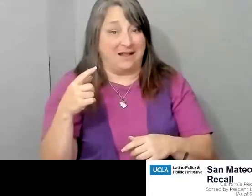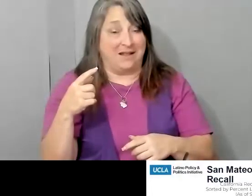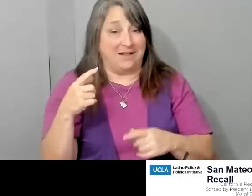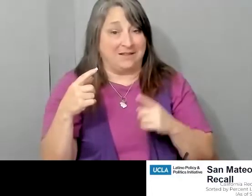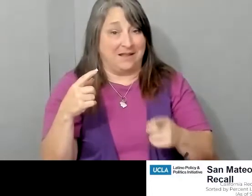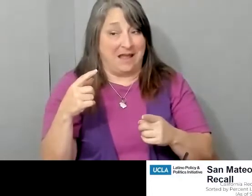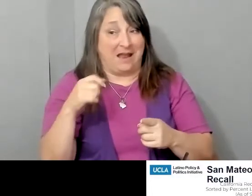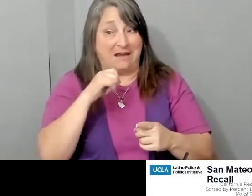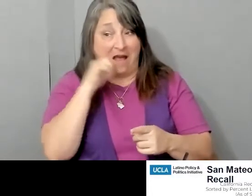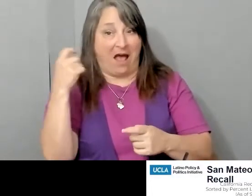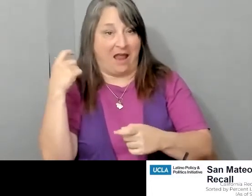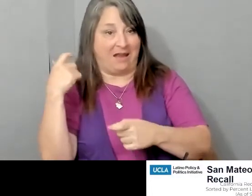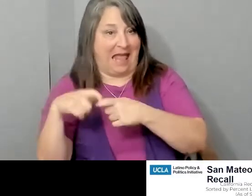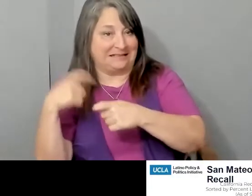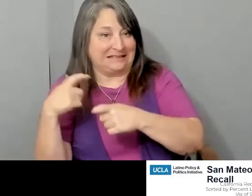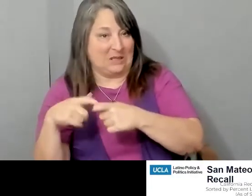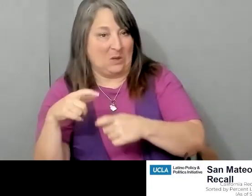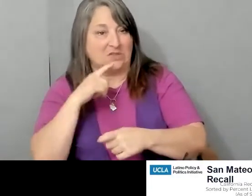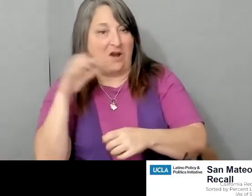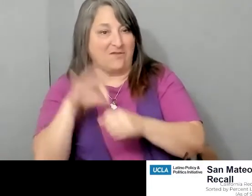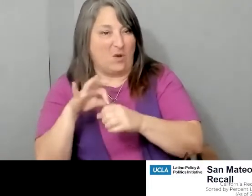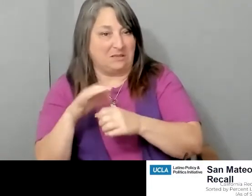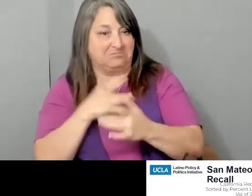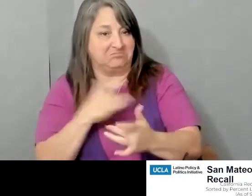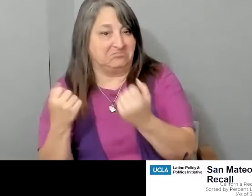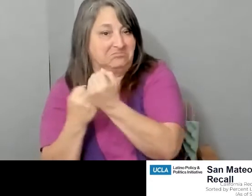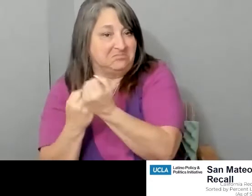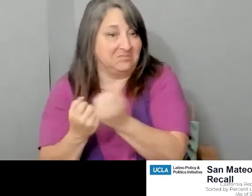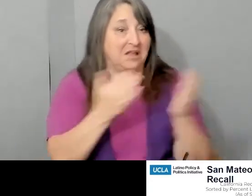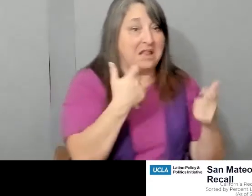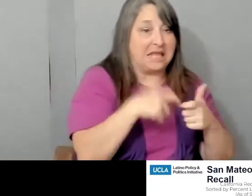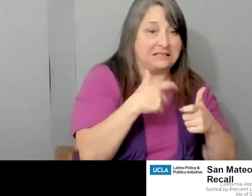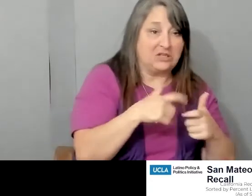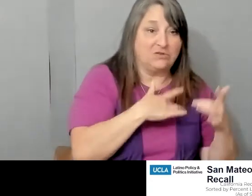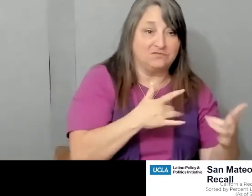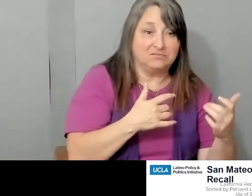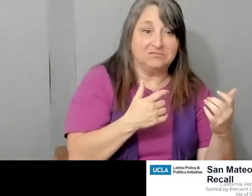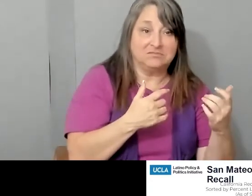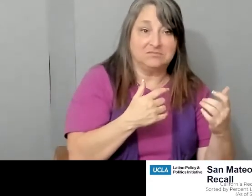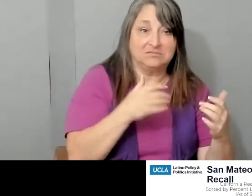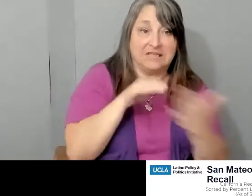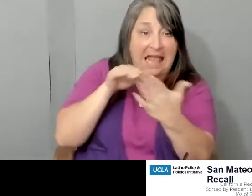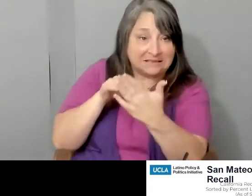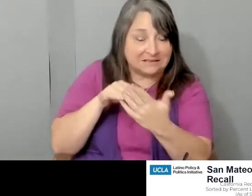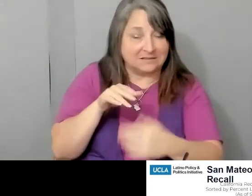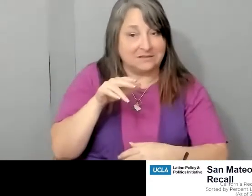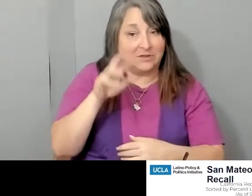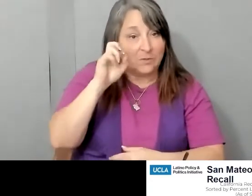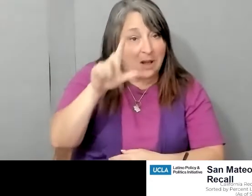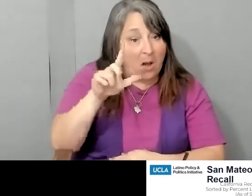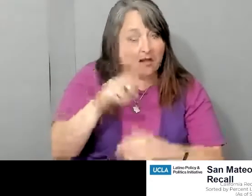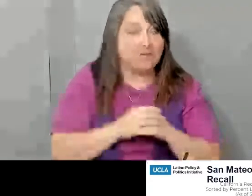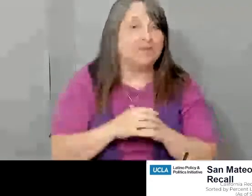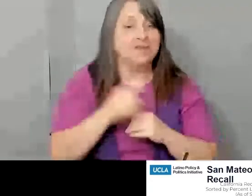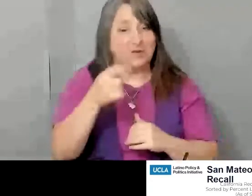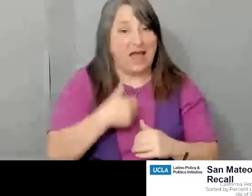-Latinos. And so what this means is that if you invest in a Latino voter in California to turn out, you pretty much have a